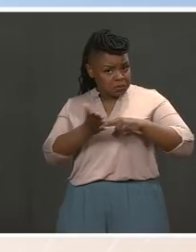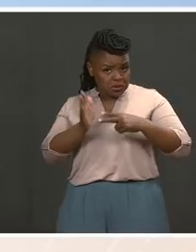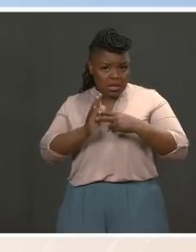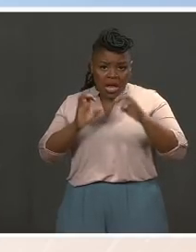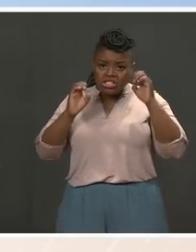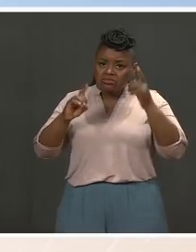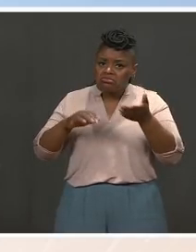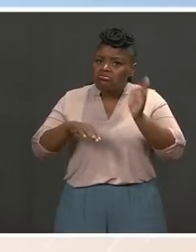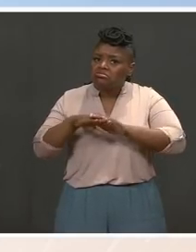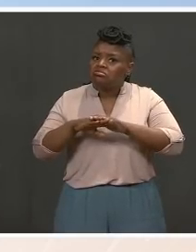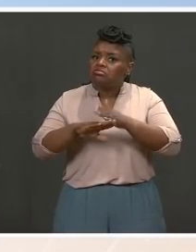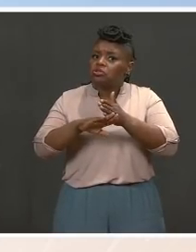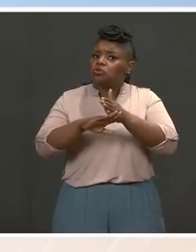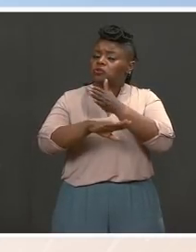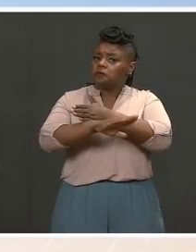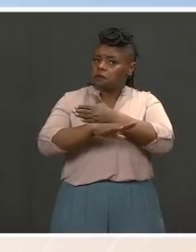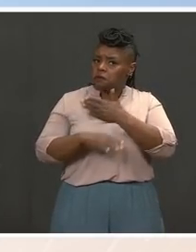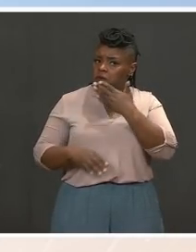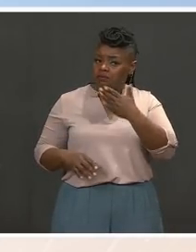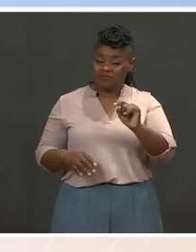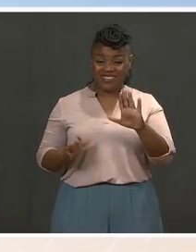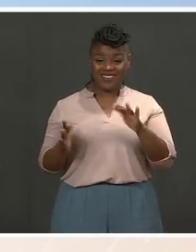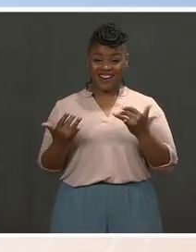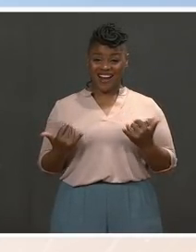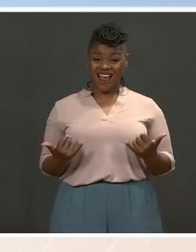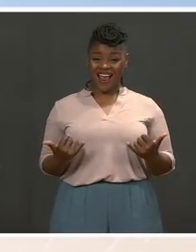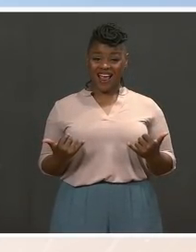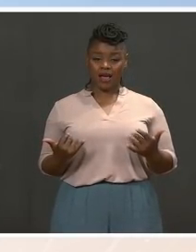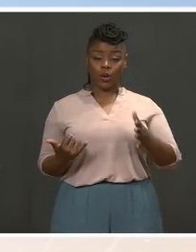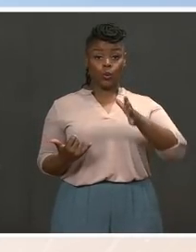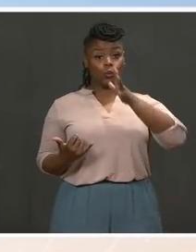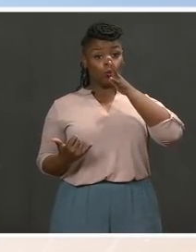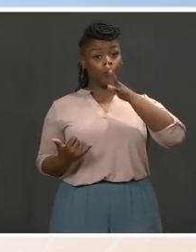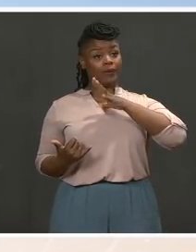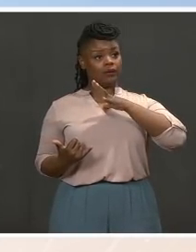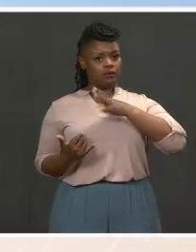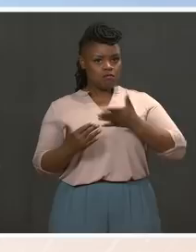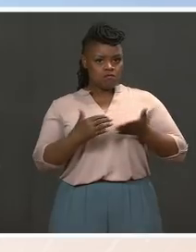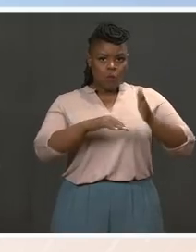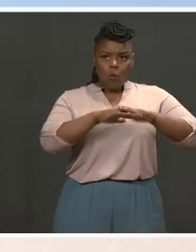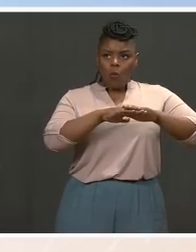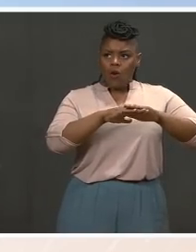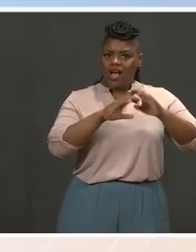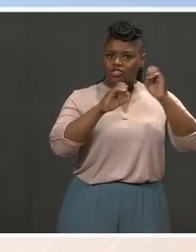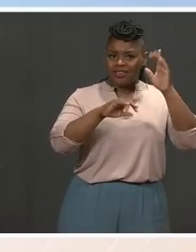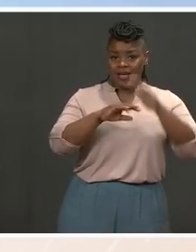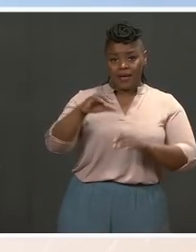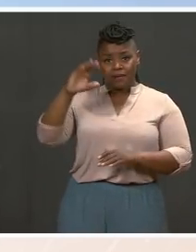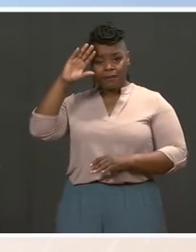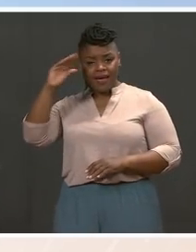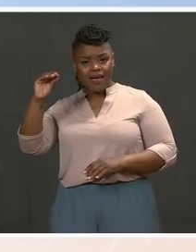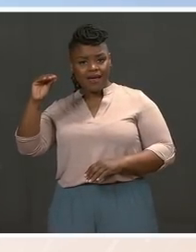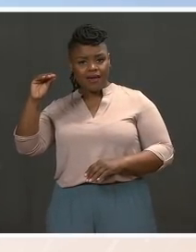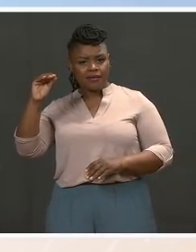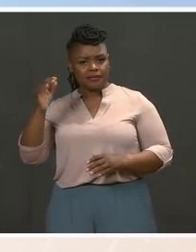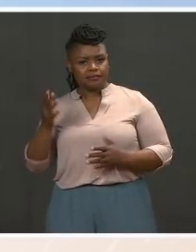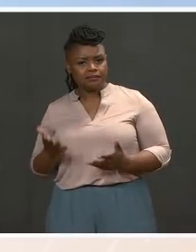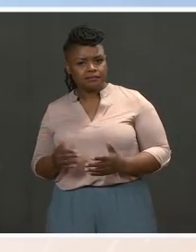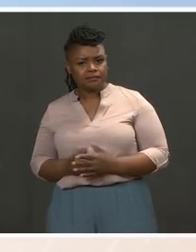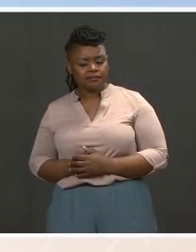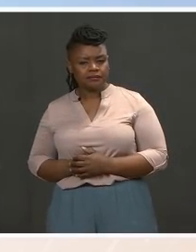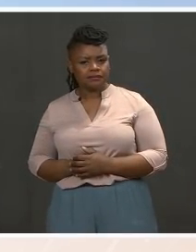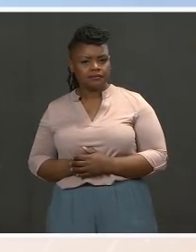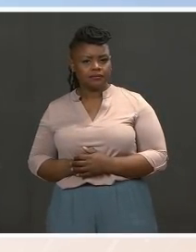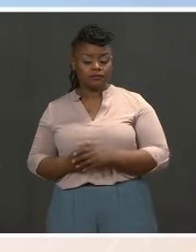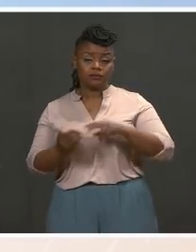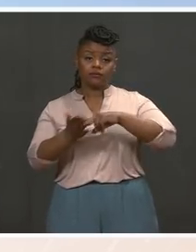on average, are getting more schooling than men. So that is why it is not contributing as much. And what we see then is that there are other factors. So we see